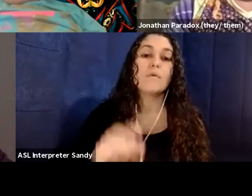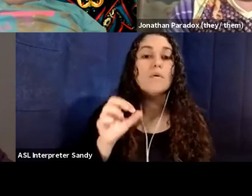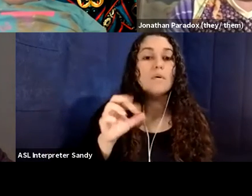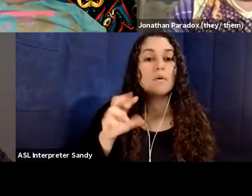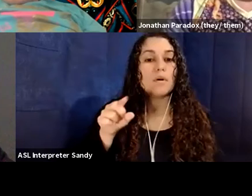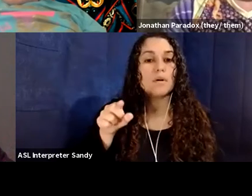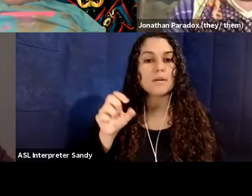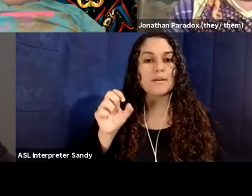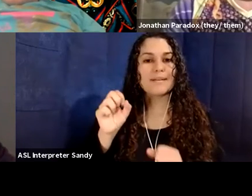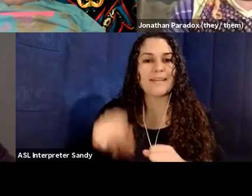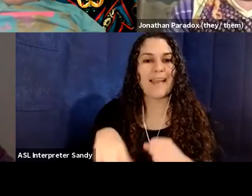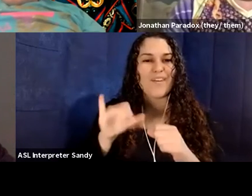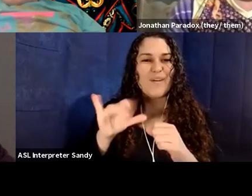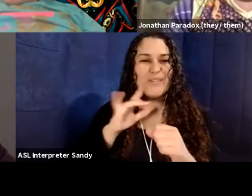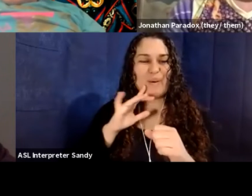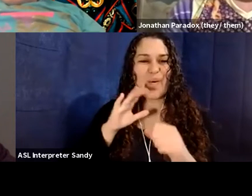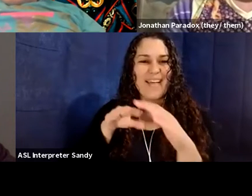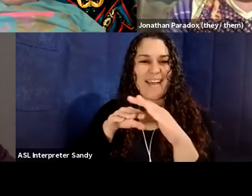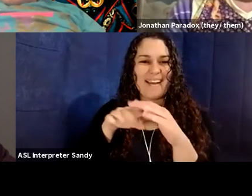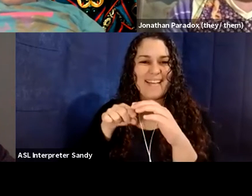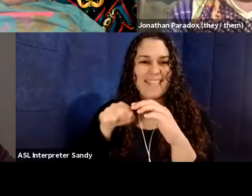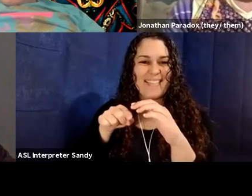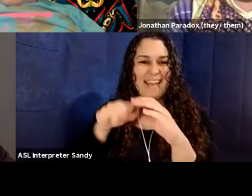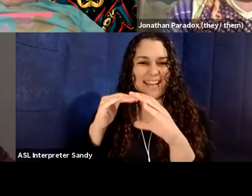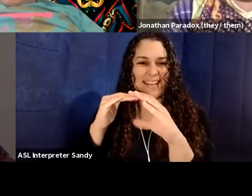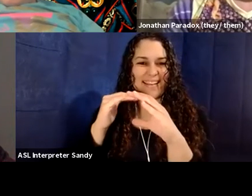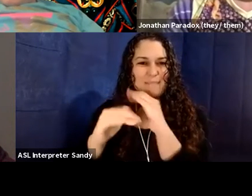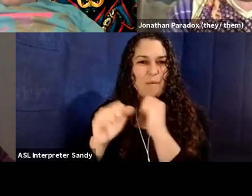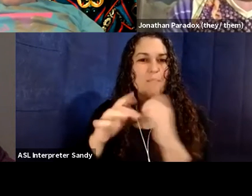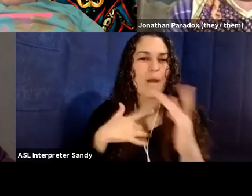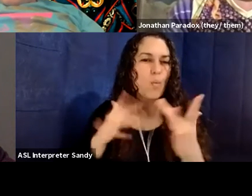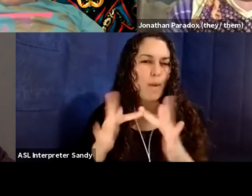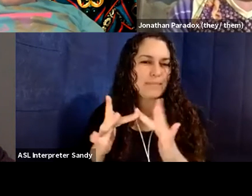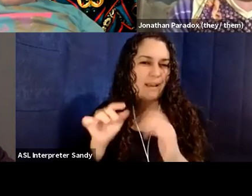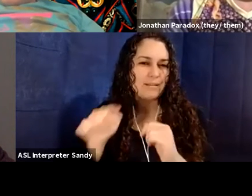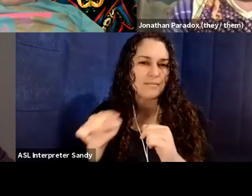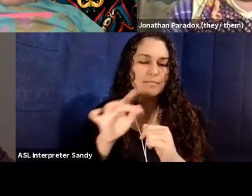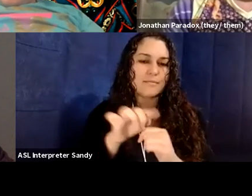that long email on my website, which has been